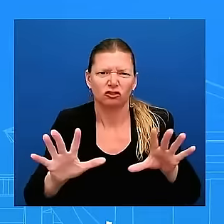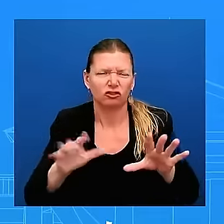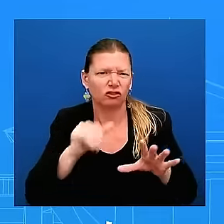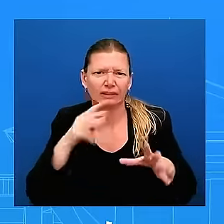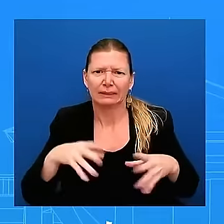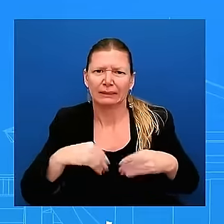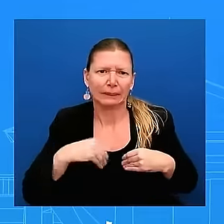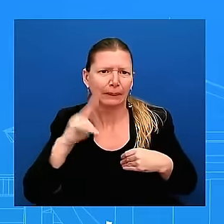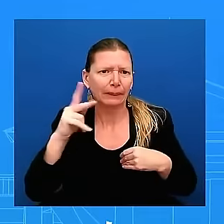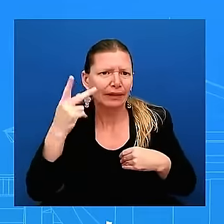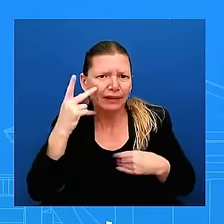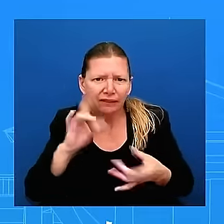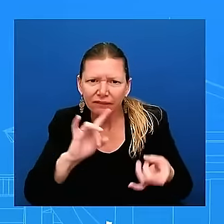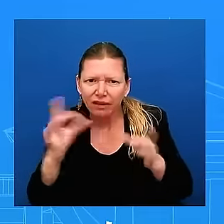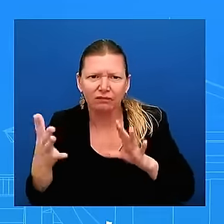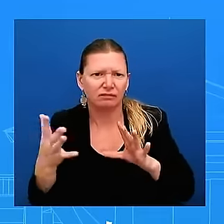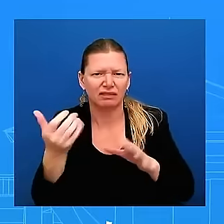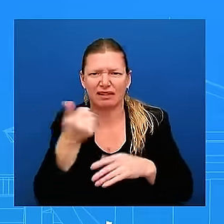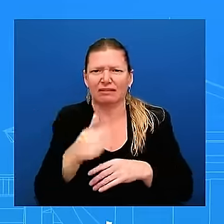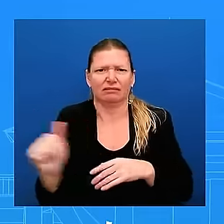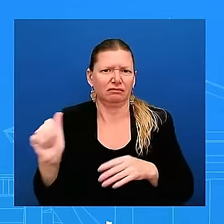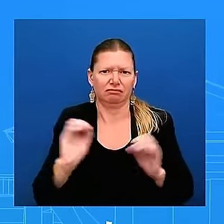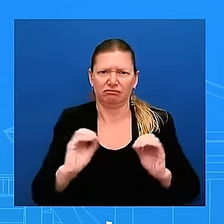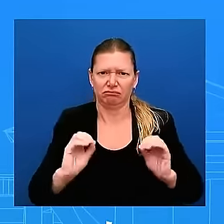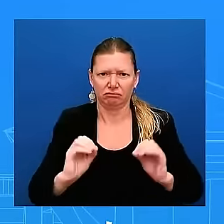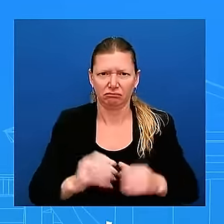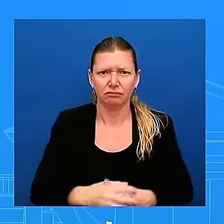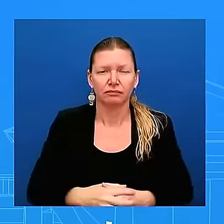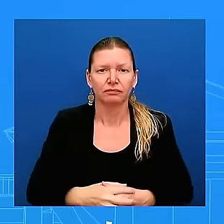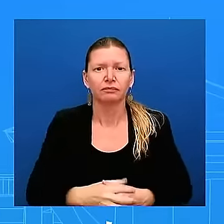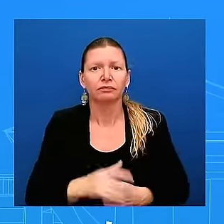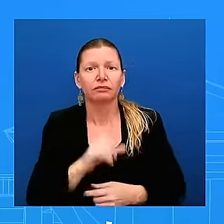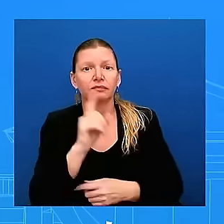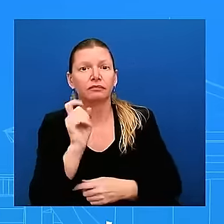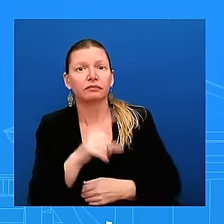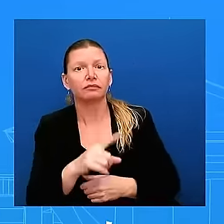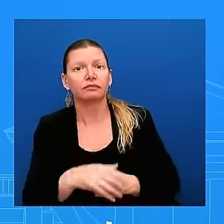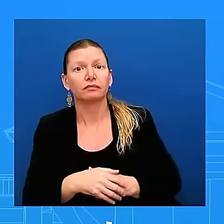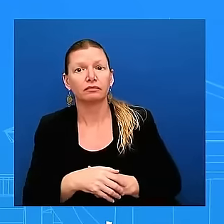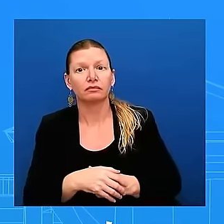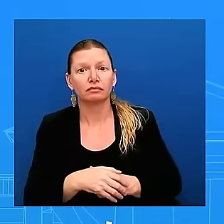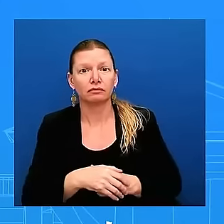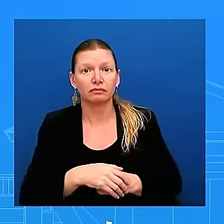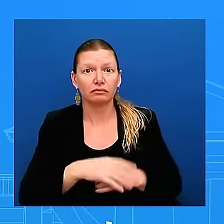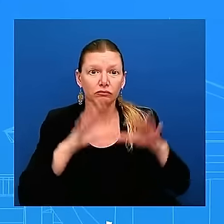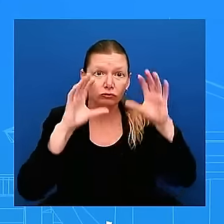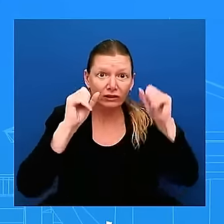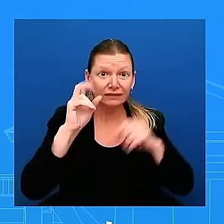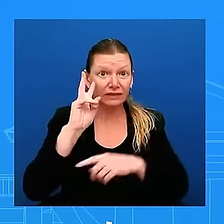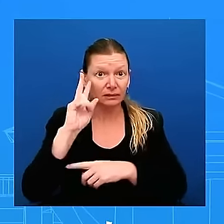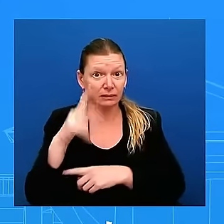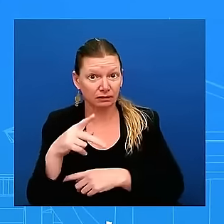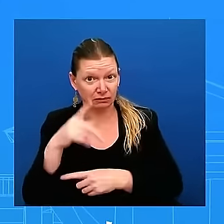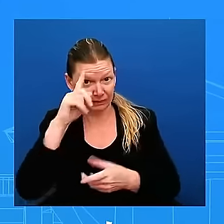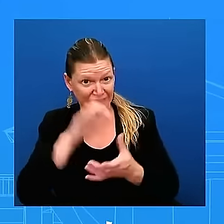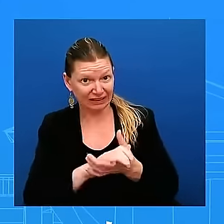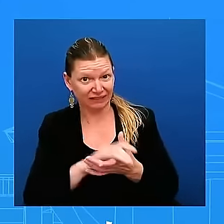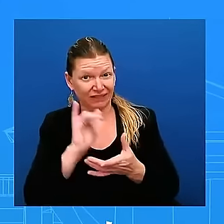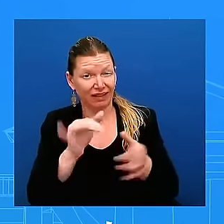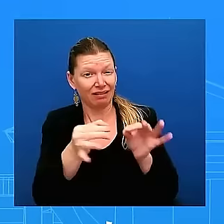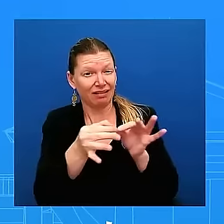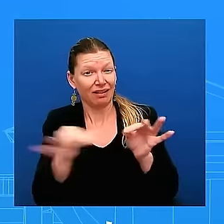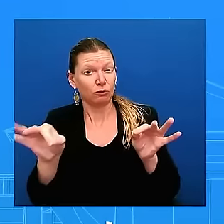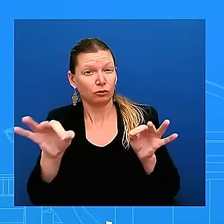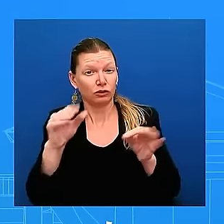that the kind of language that Trump used in those comments I just said are contributing to the tension and divisiveness you just talked about